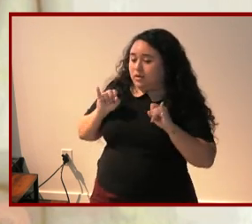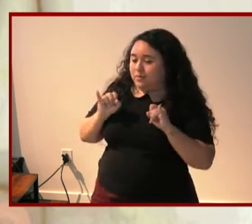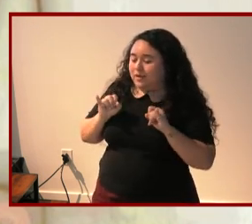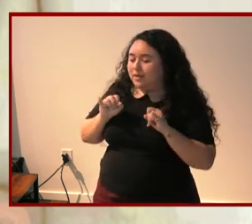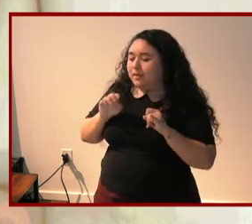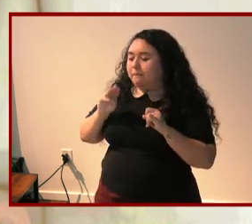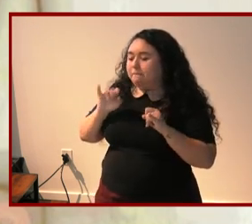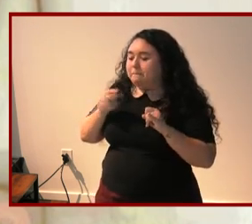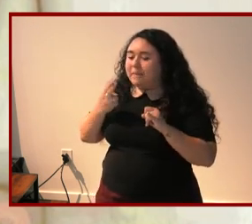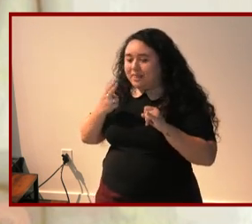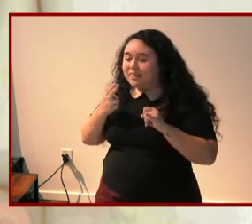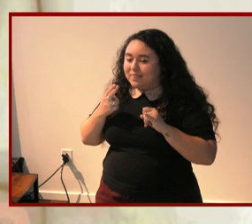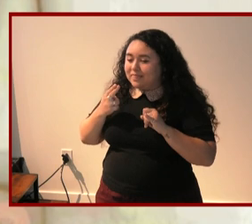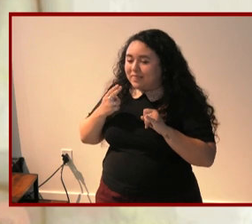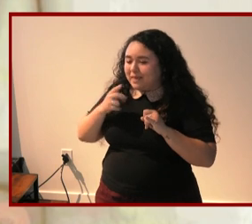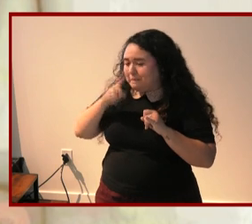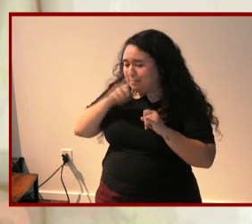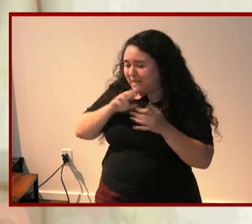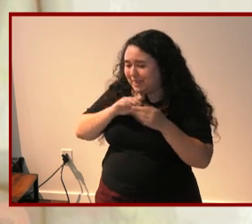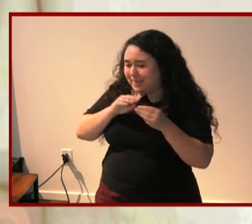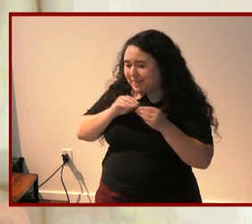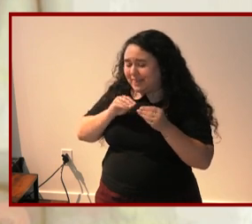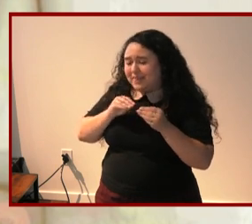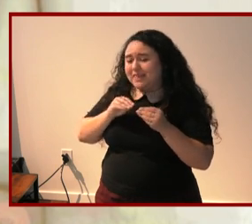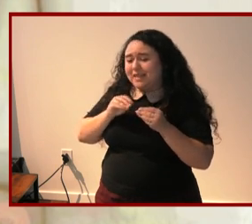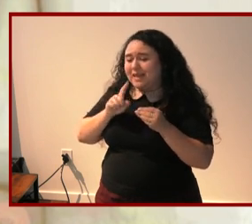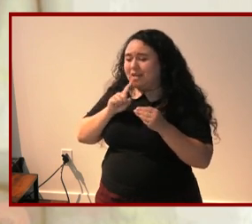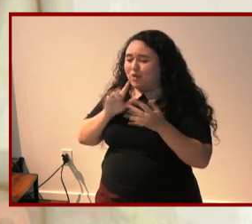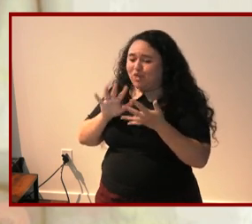myth obscures dependency and relationships of care